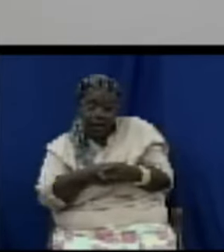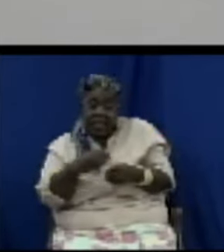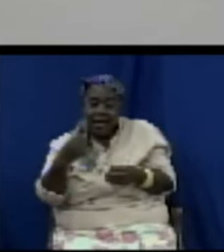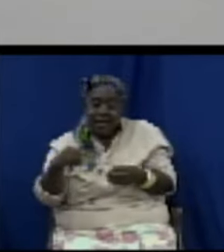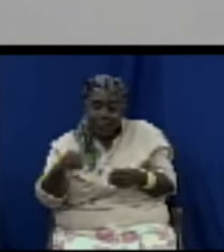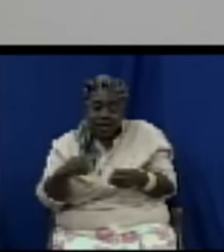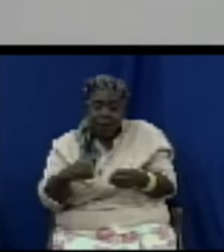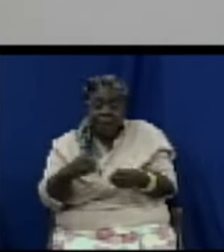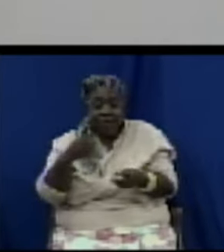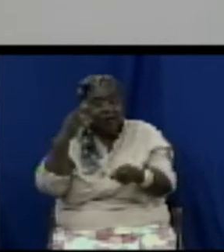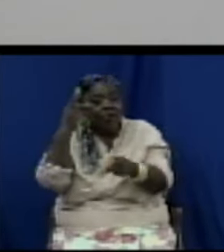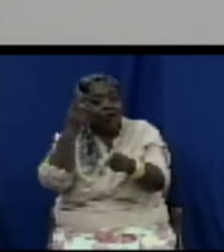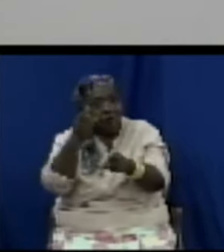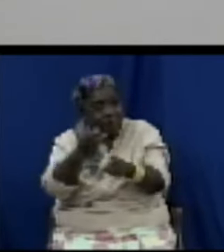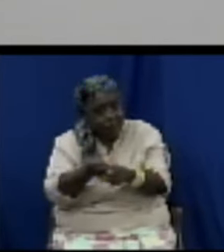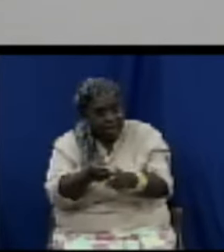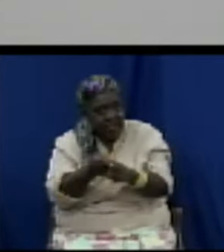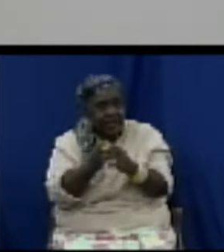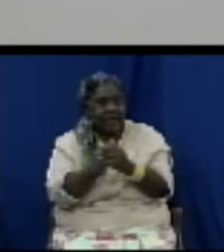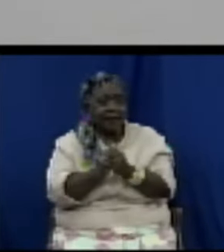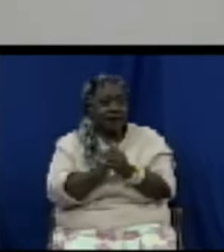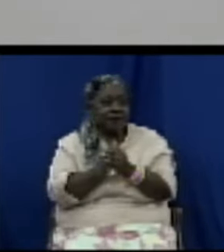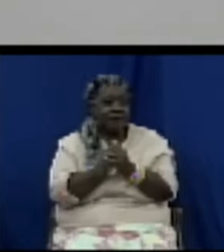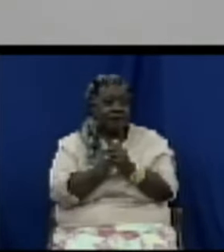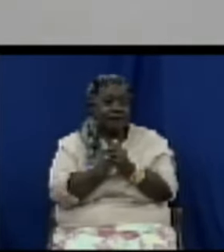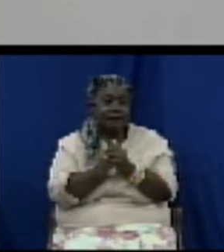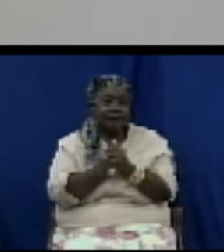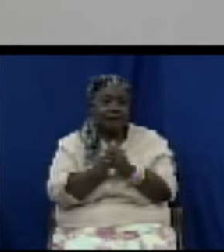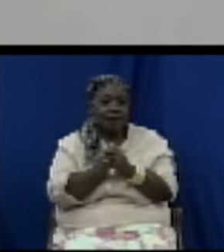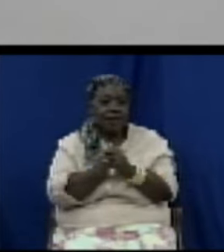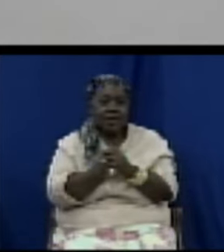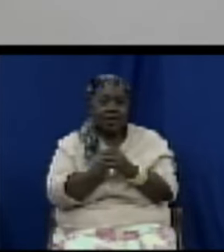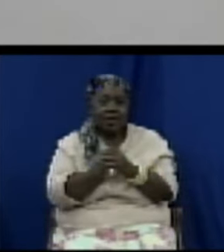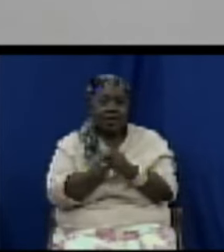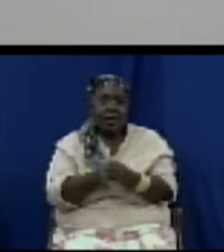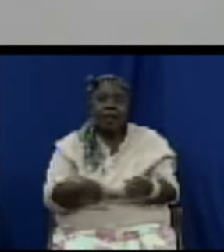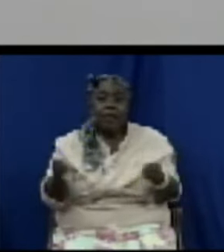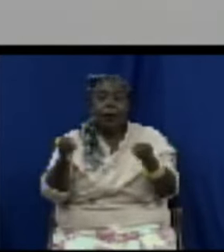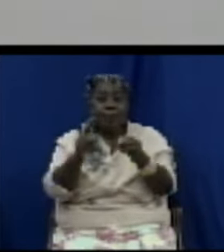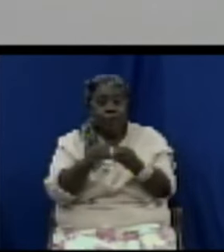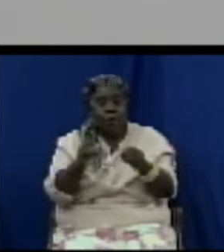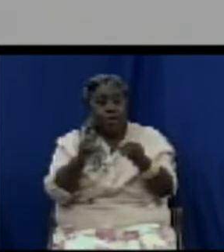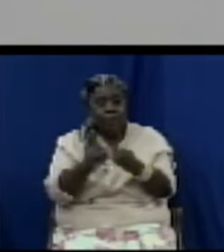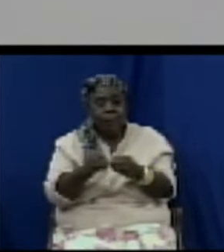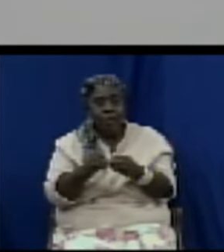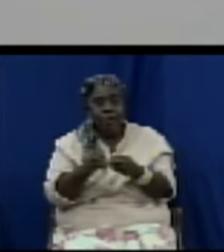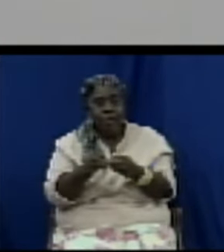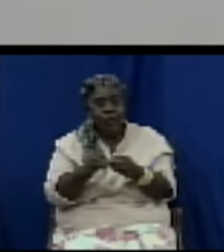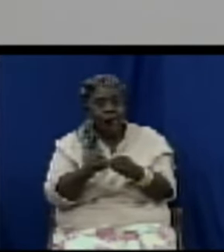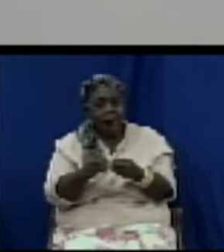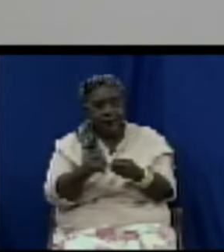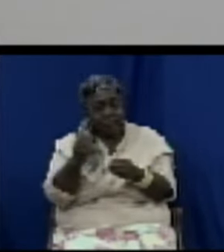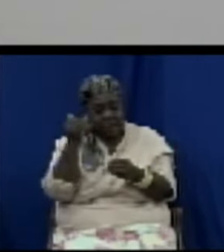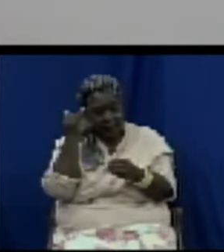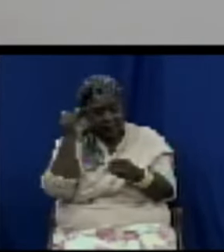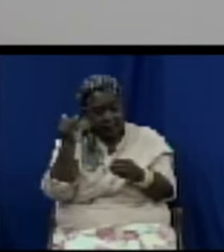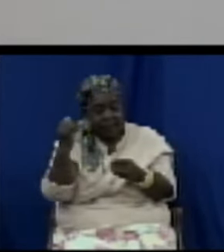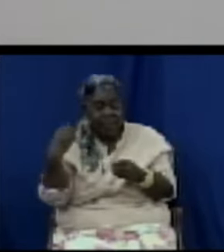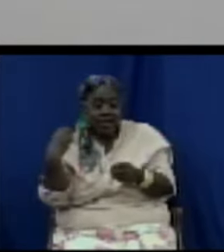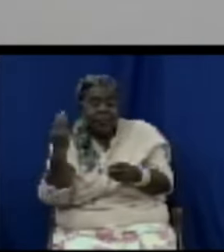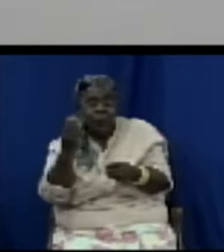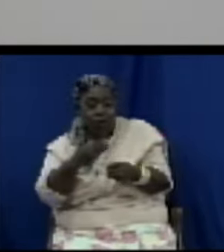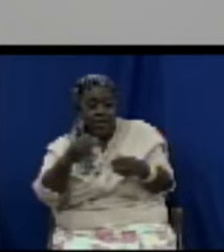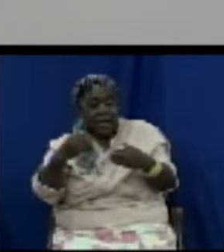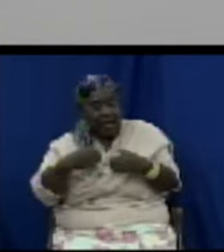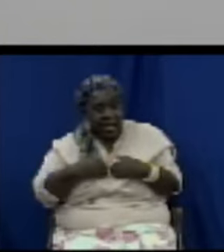speaking towards our SDGs and sustainable island state the more information we have as consumers the better we are able